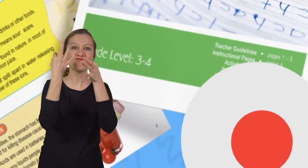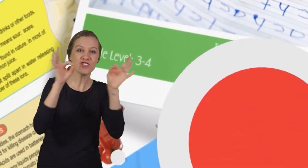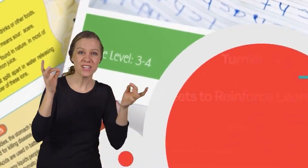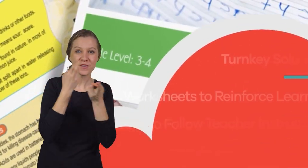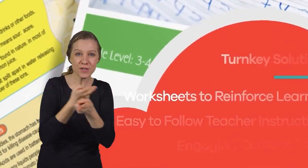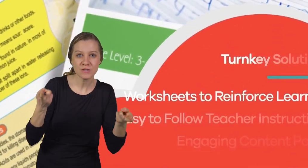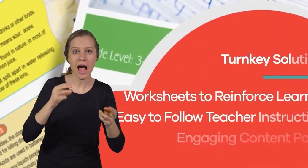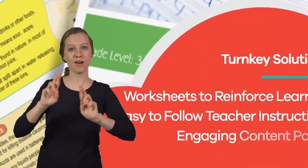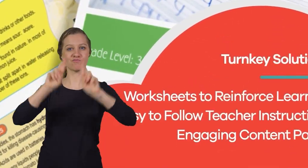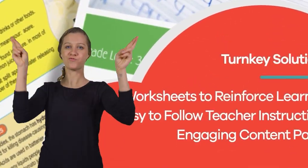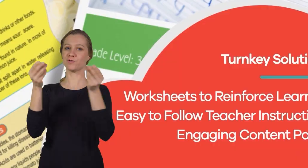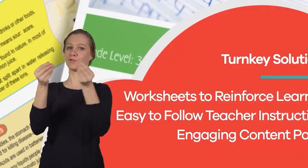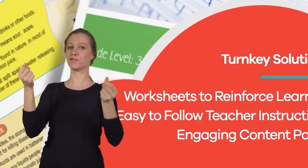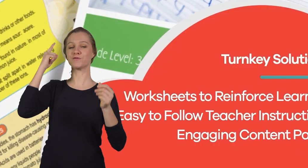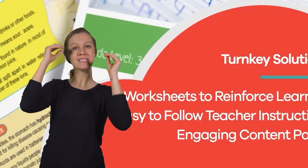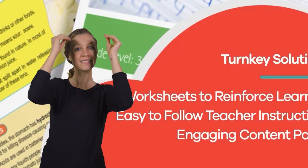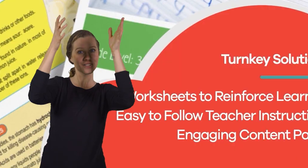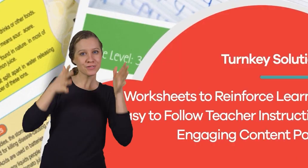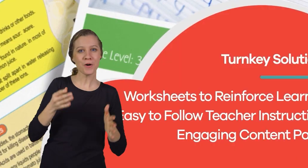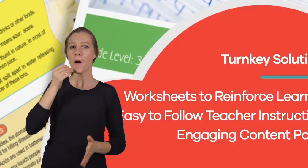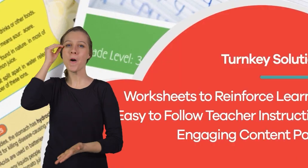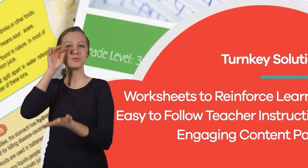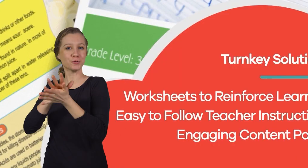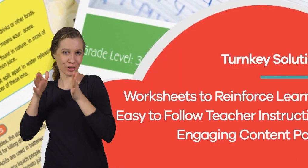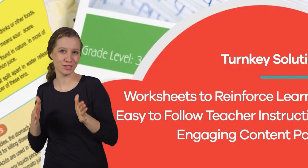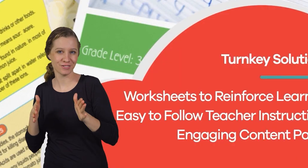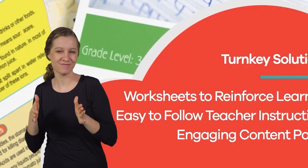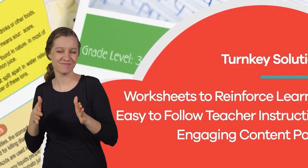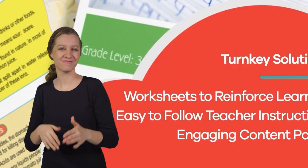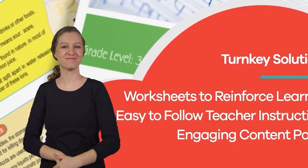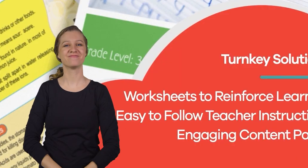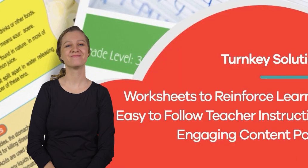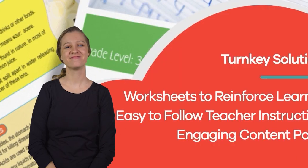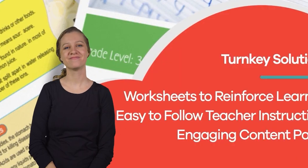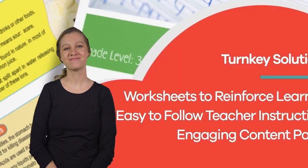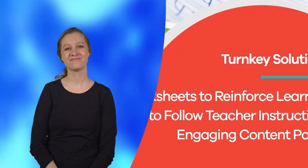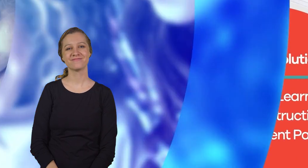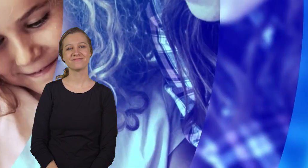and turnkey solutions options for teachers and homeschoolers.